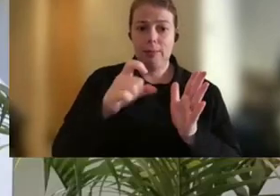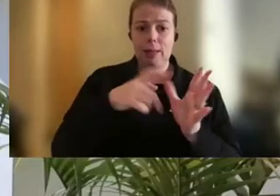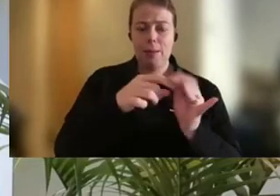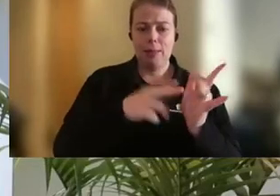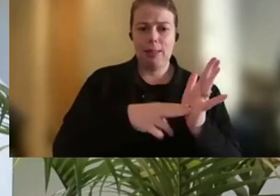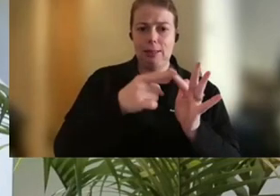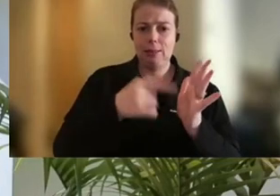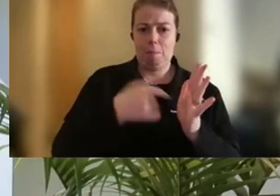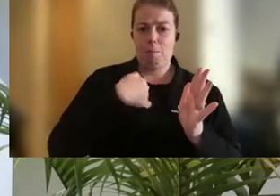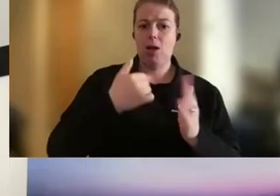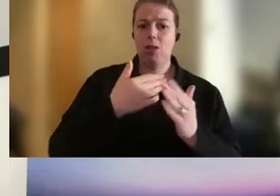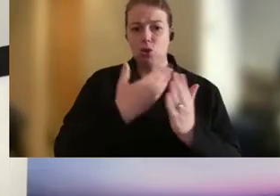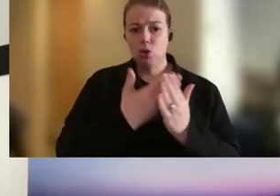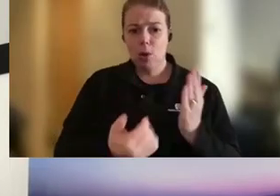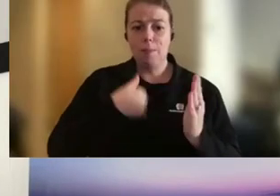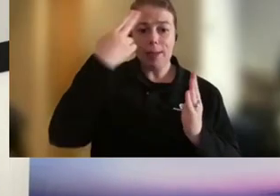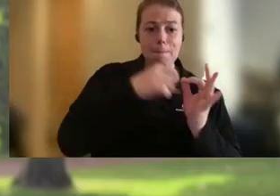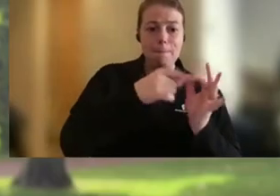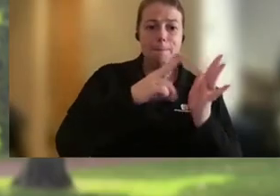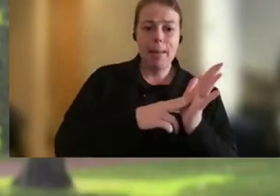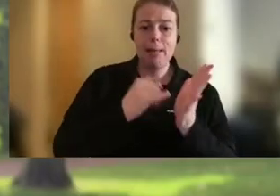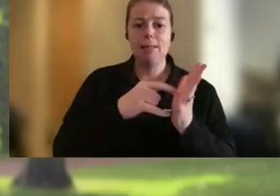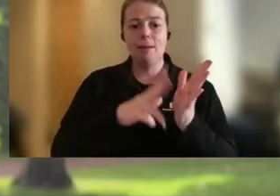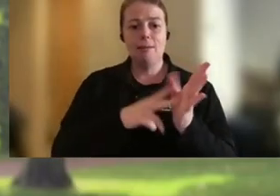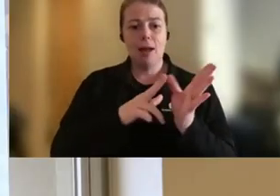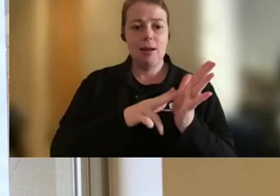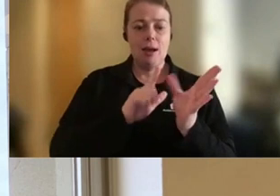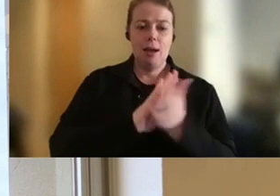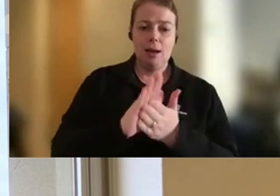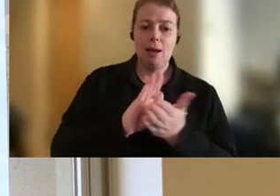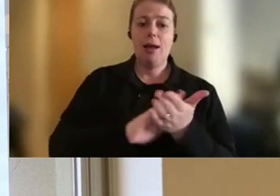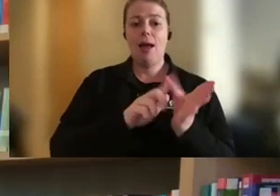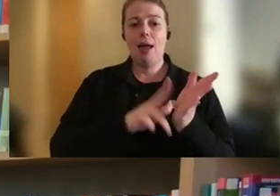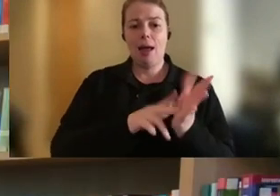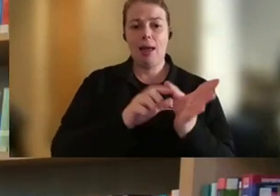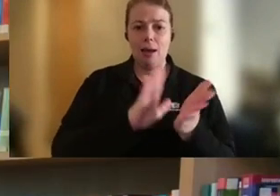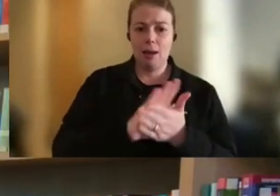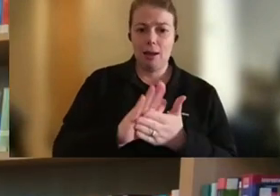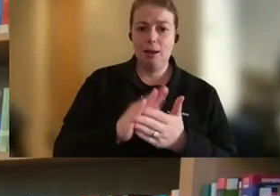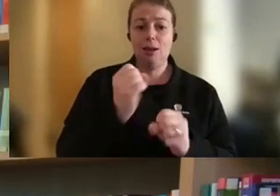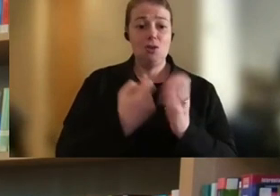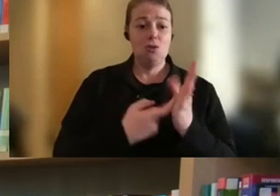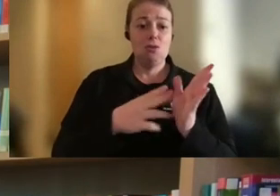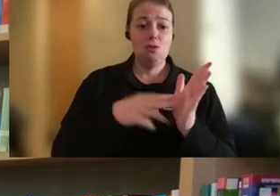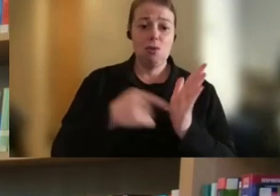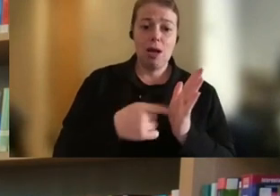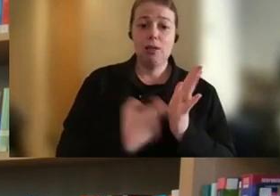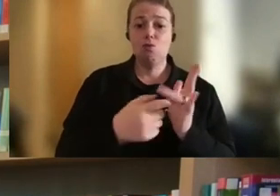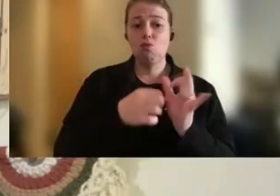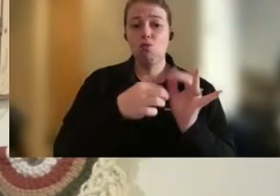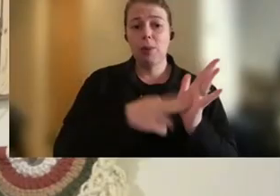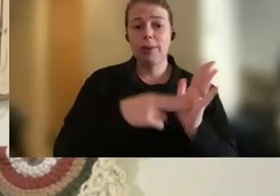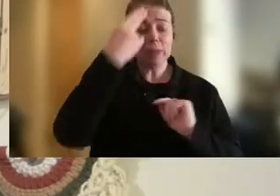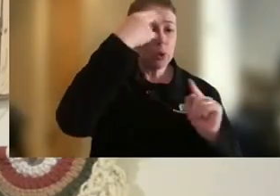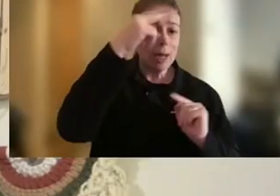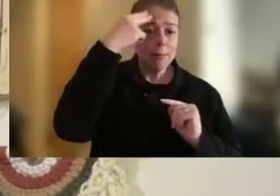Ben. My name is Sanam Zafar. My name's Hannah. My name is Muhammad Al-Abaru. I'm Grant Nicholson. My name is Robin Edmonds. My name's Andrew Pfeiffer.